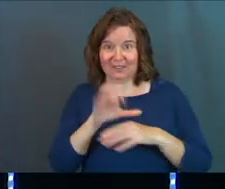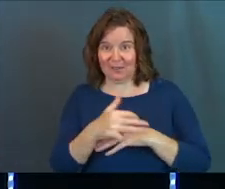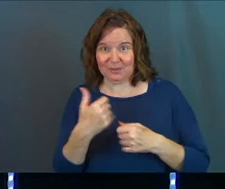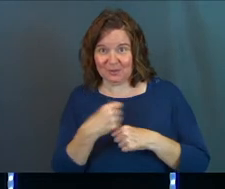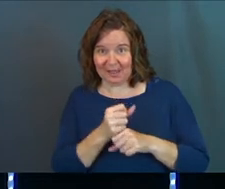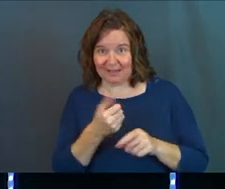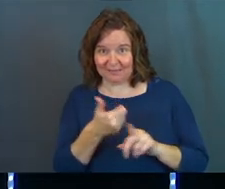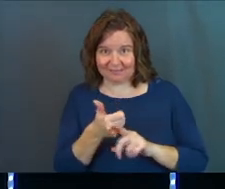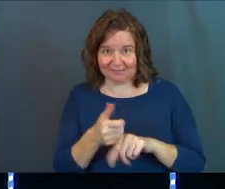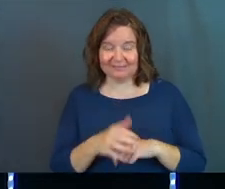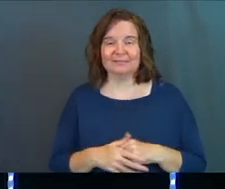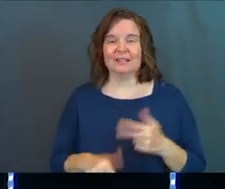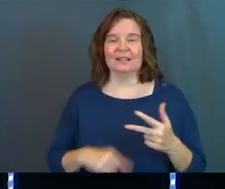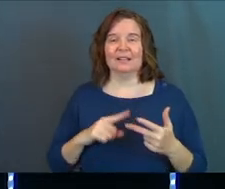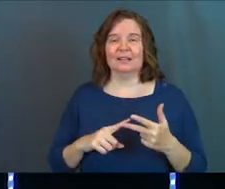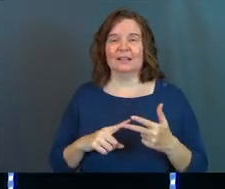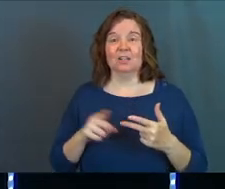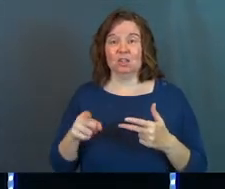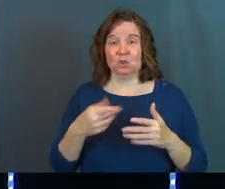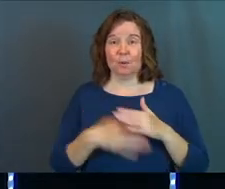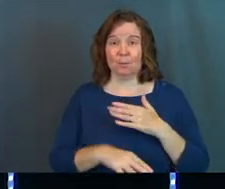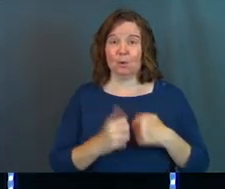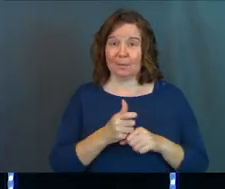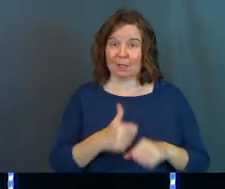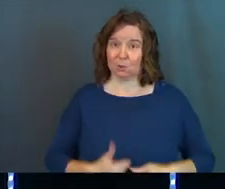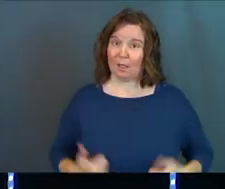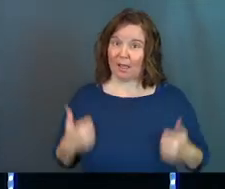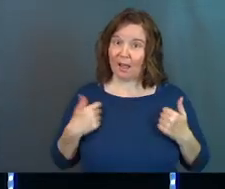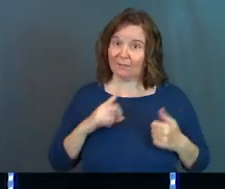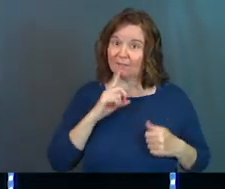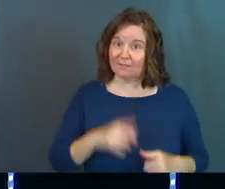And then the last one, it was your birth that made you truly alive.